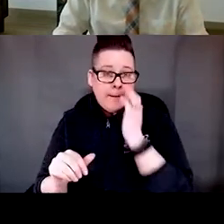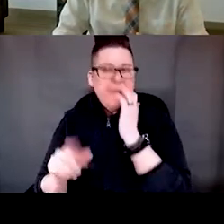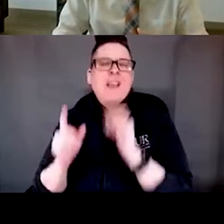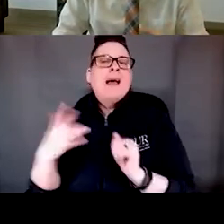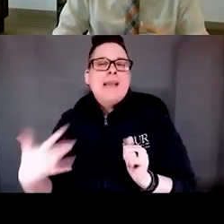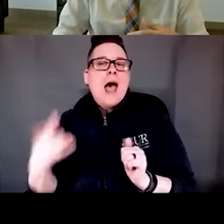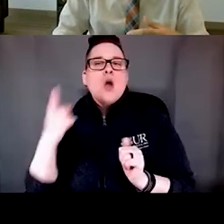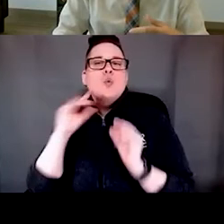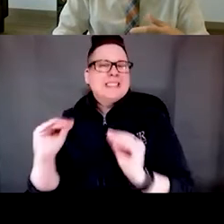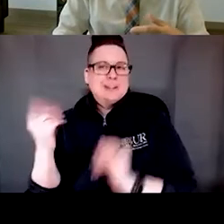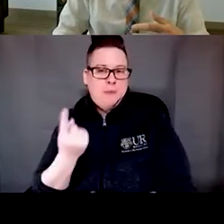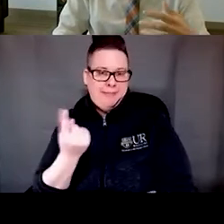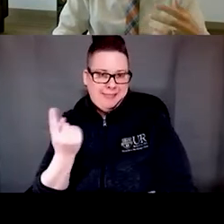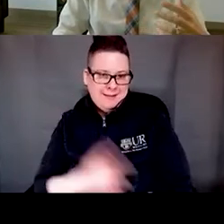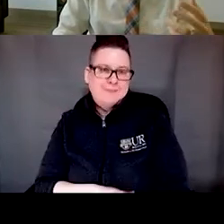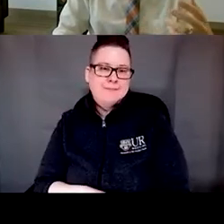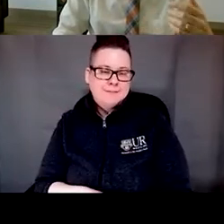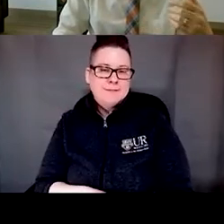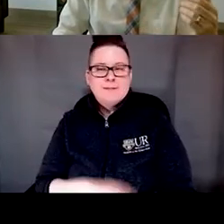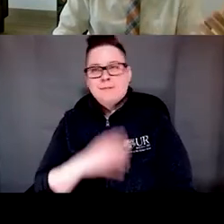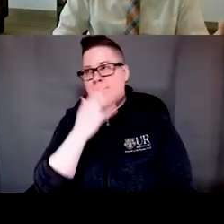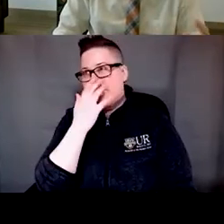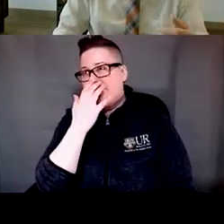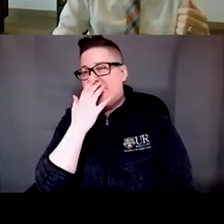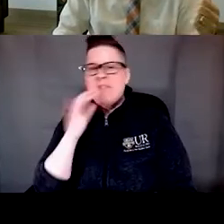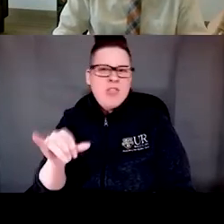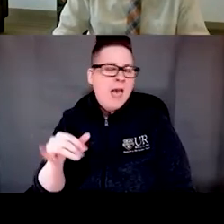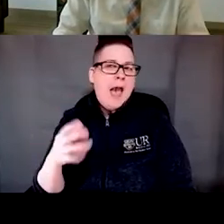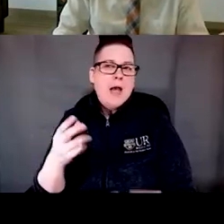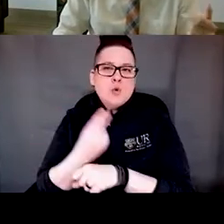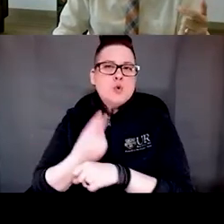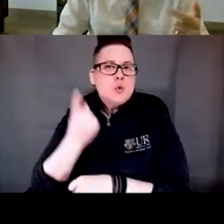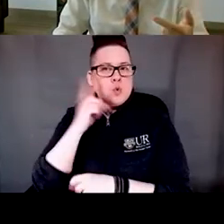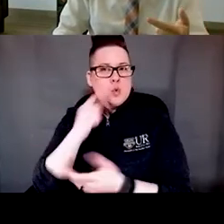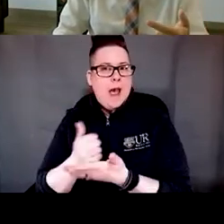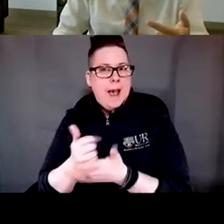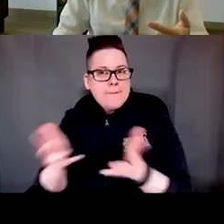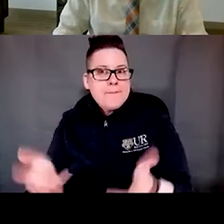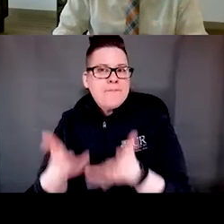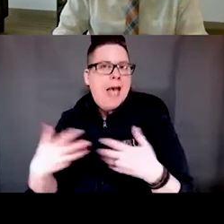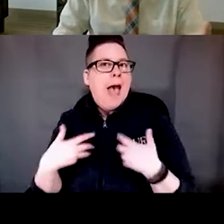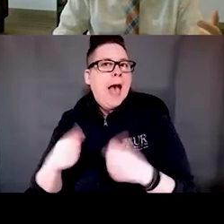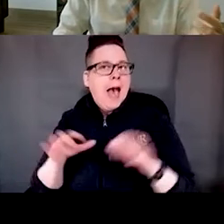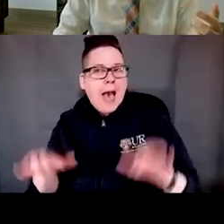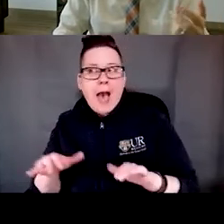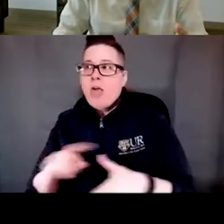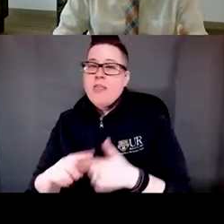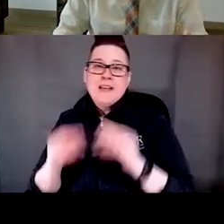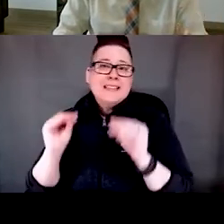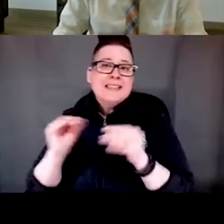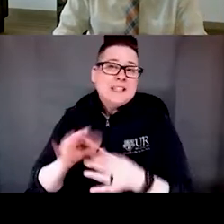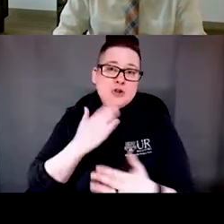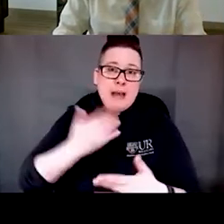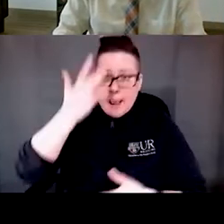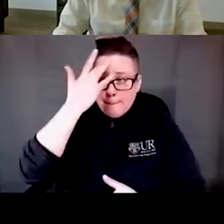done, this has been done to promote health, cardiovascular health, about diabetes education and also